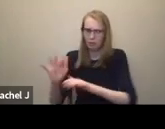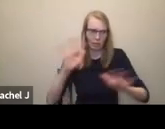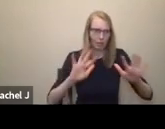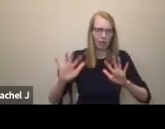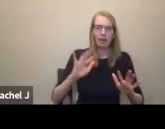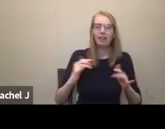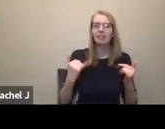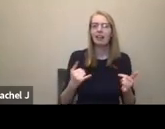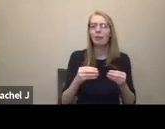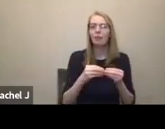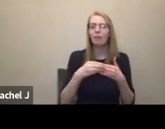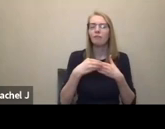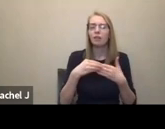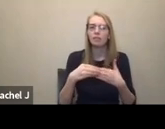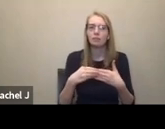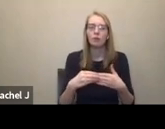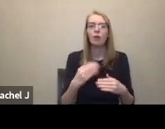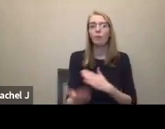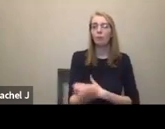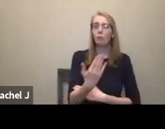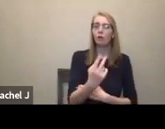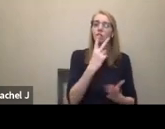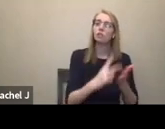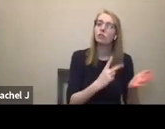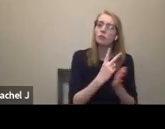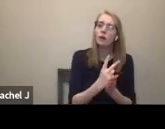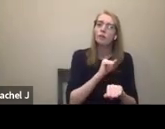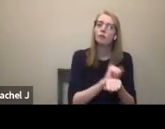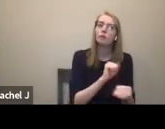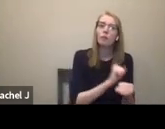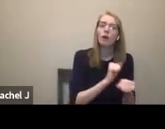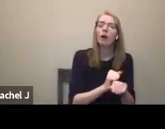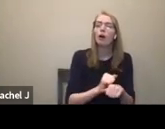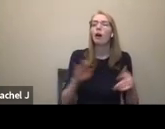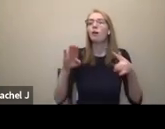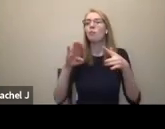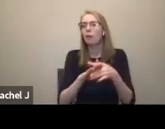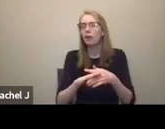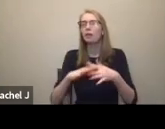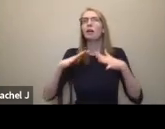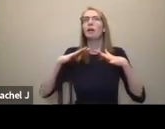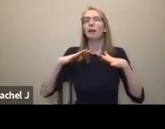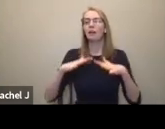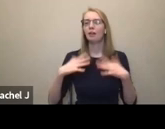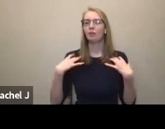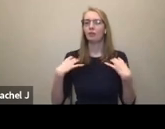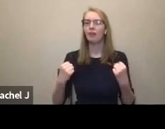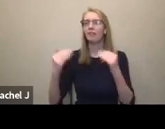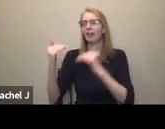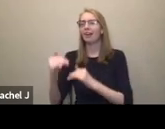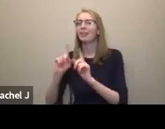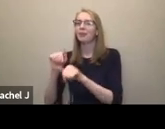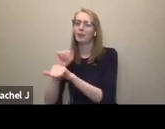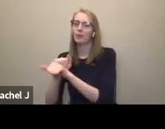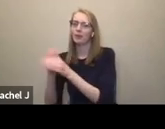two hours in the morning, then we'll take a break, and we'll do our recovery, and then we'll come back in the afternoon. So even the Canadian Actors Equity Association has developed the